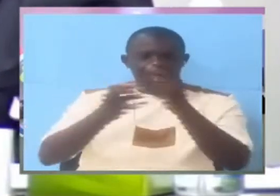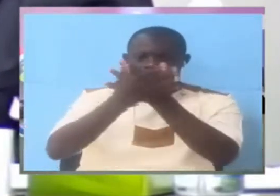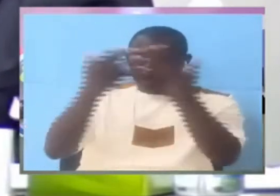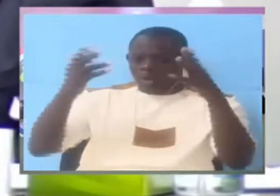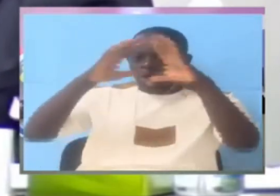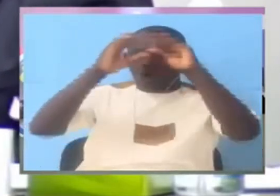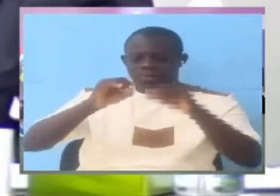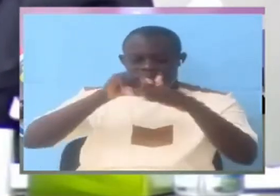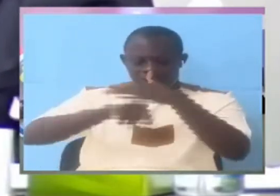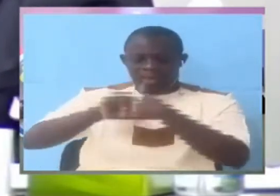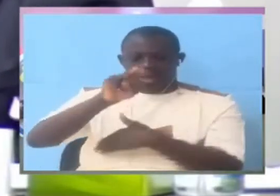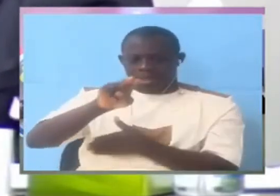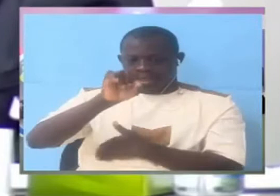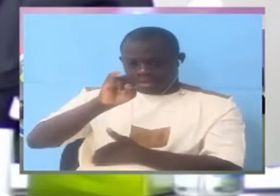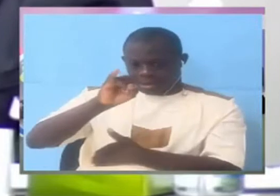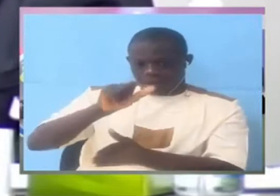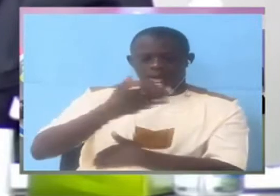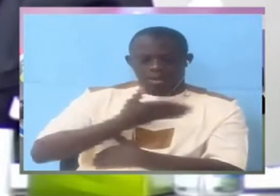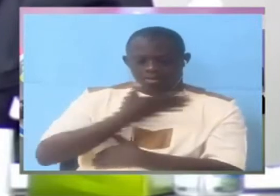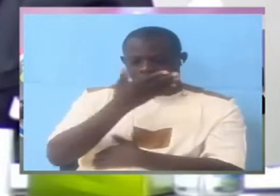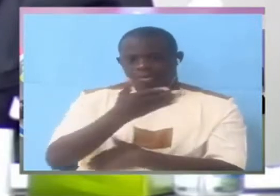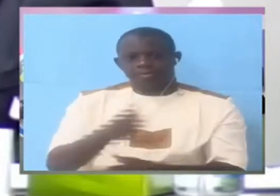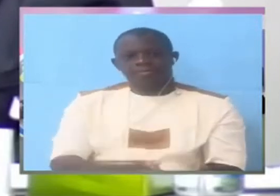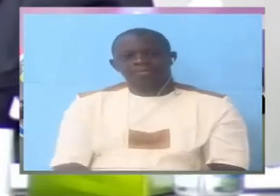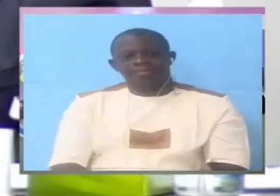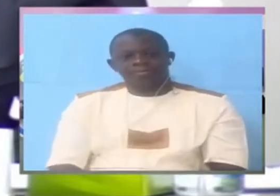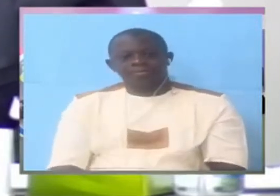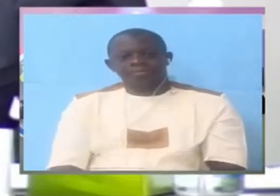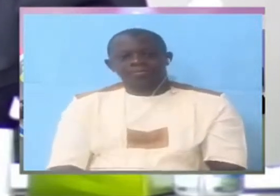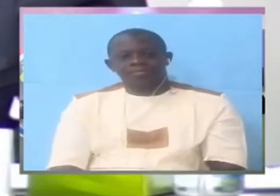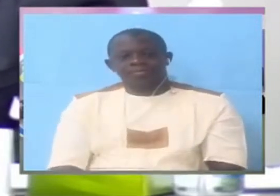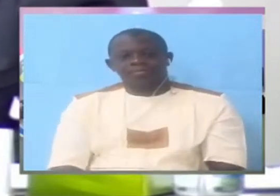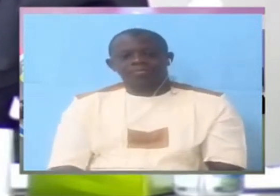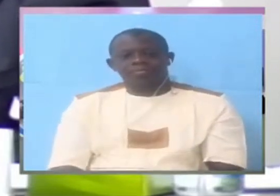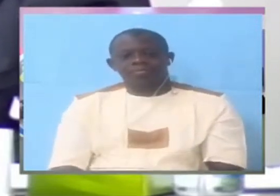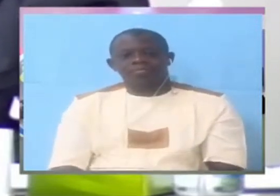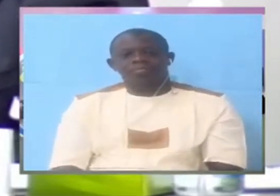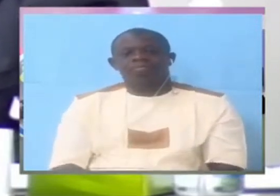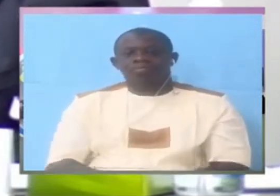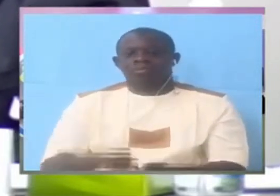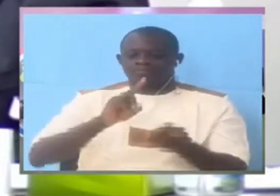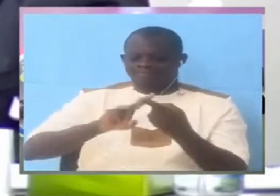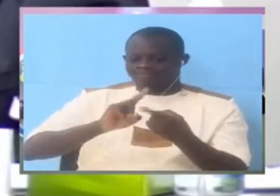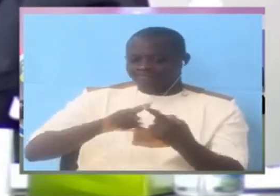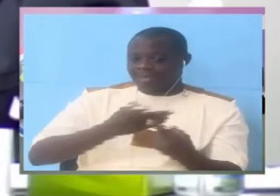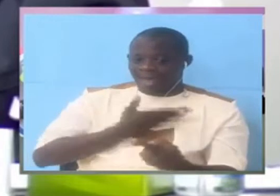have political